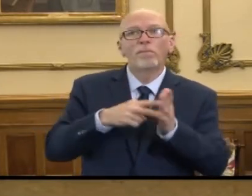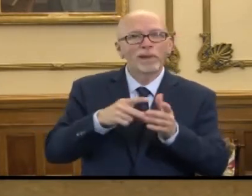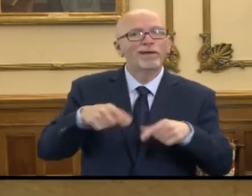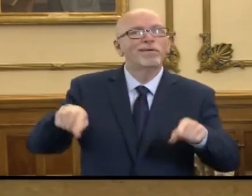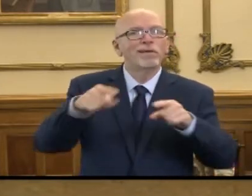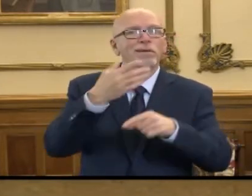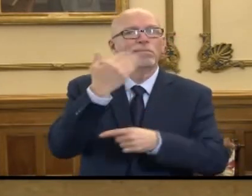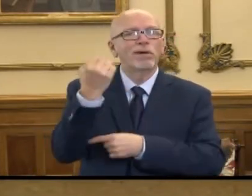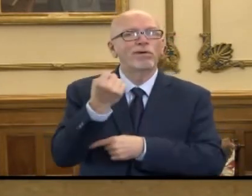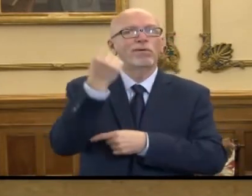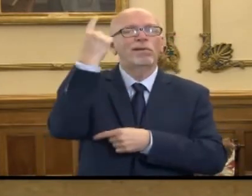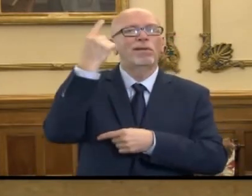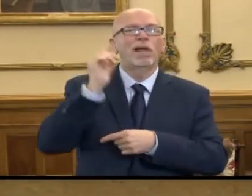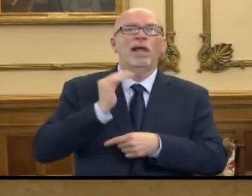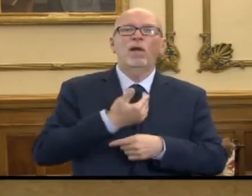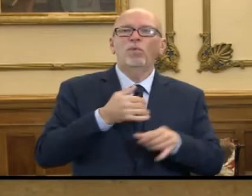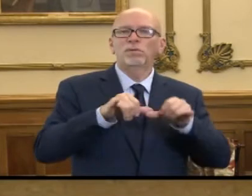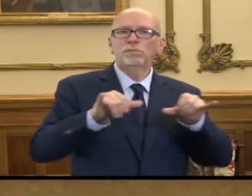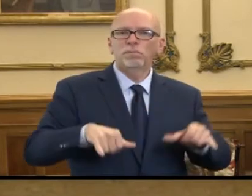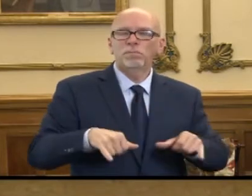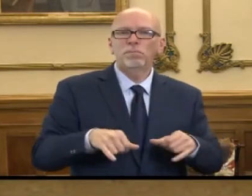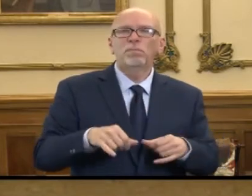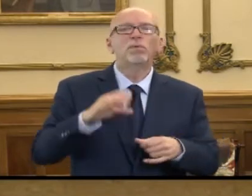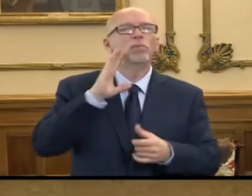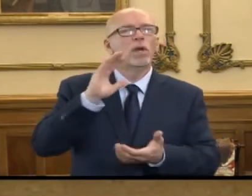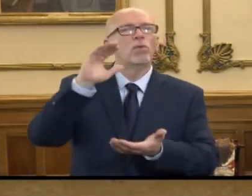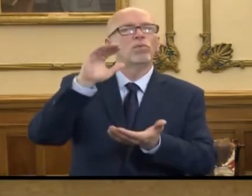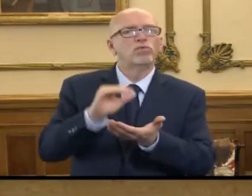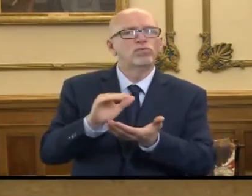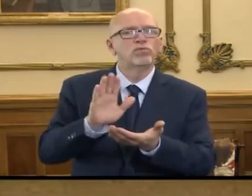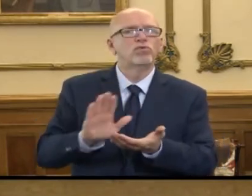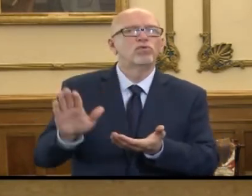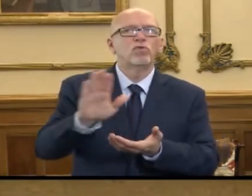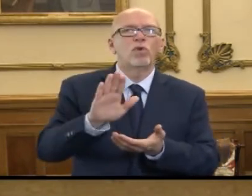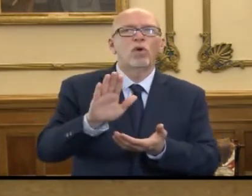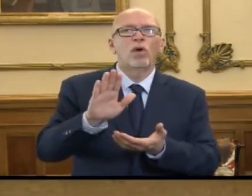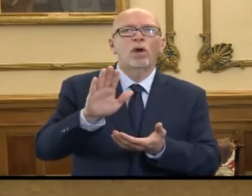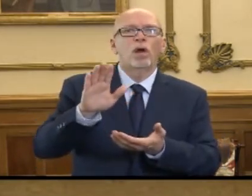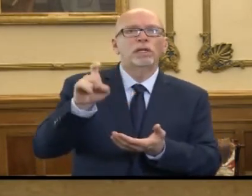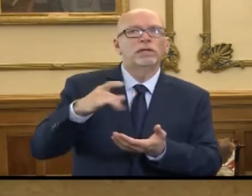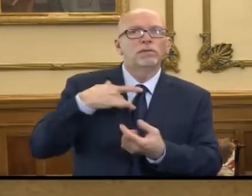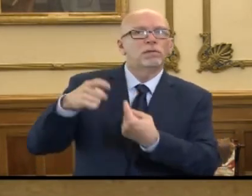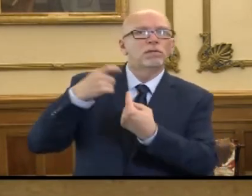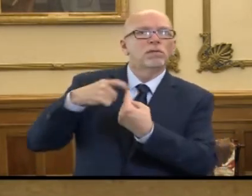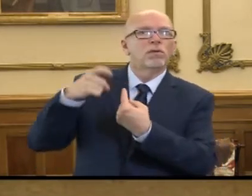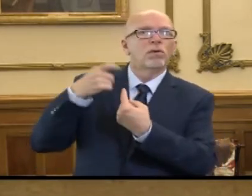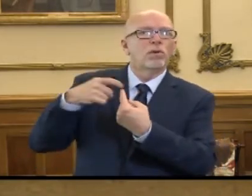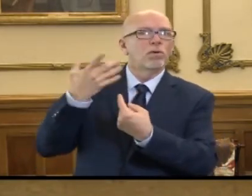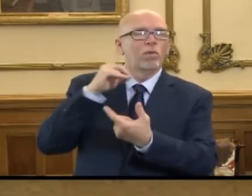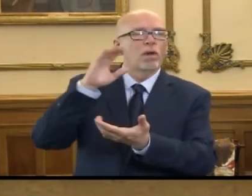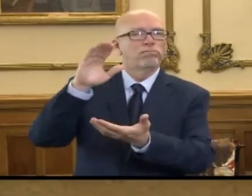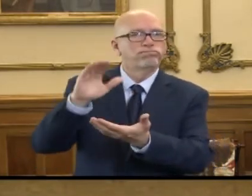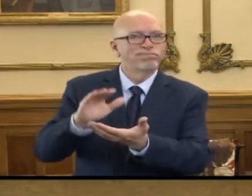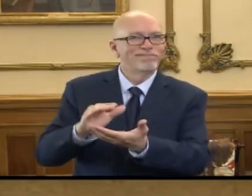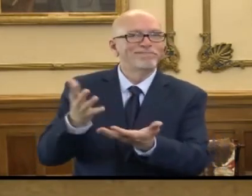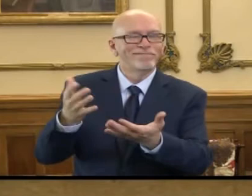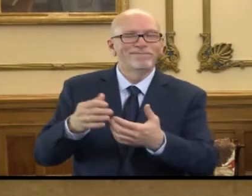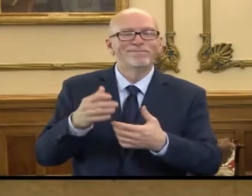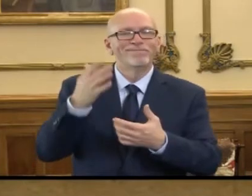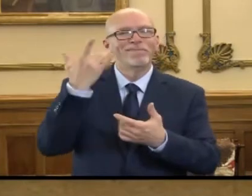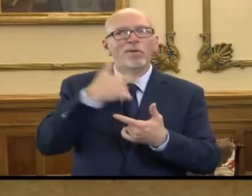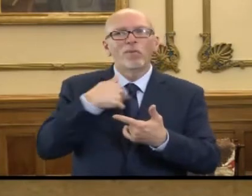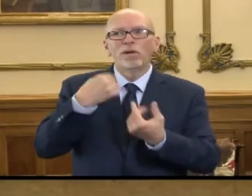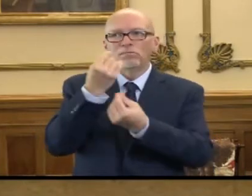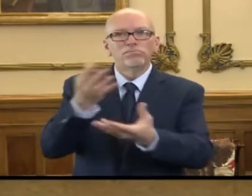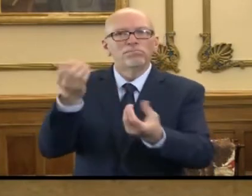that you have about the overall system, and it reduces your necessity to call in to our lines to make